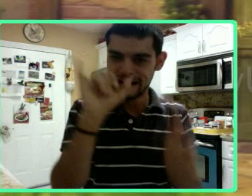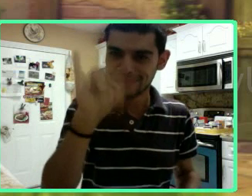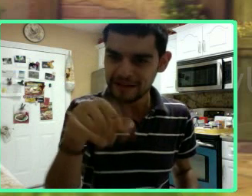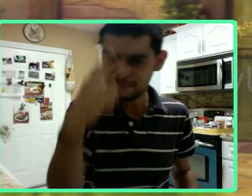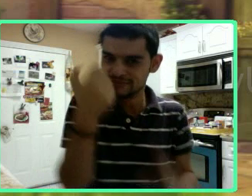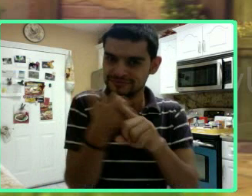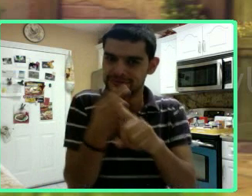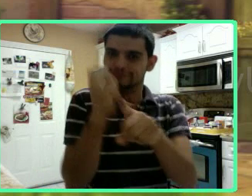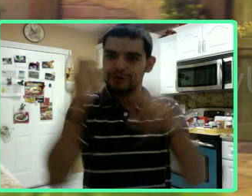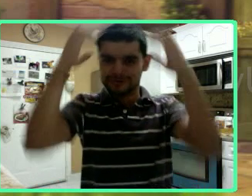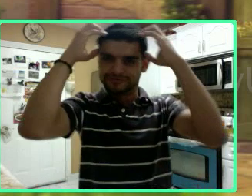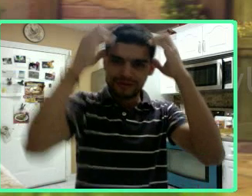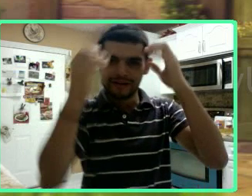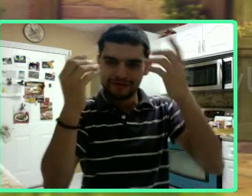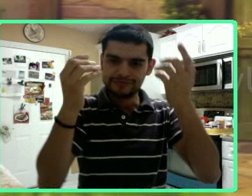It's so